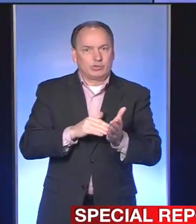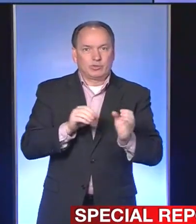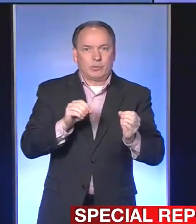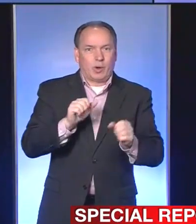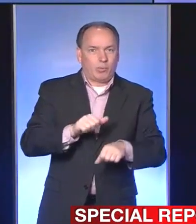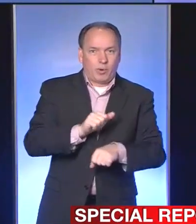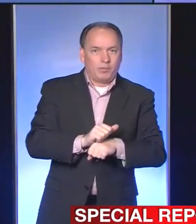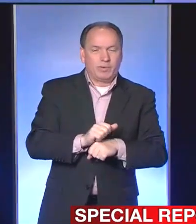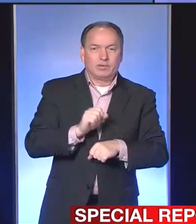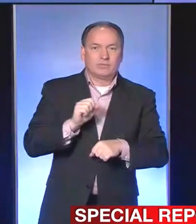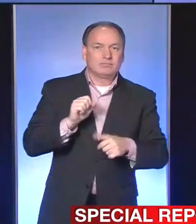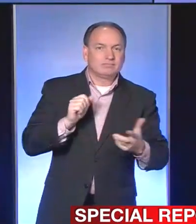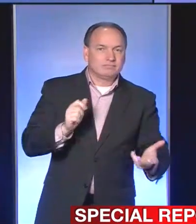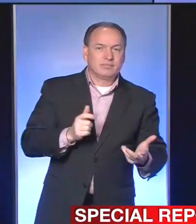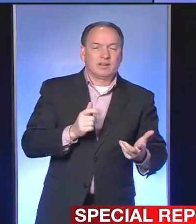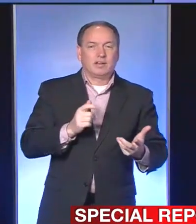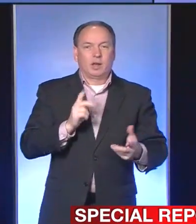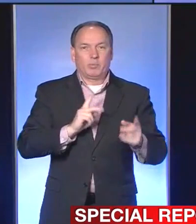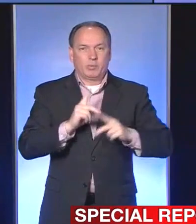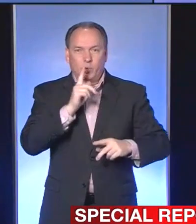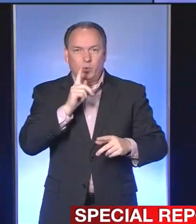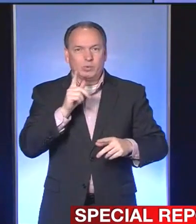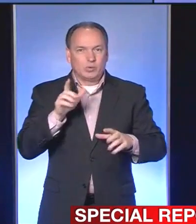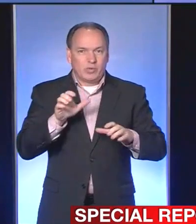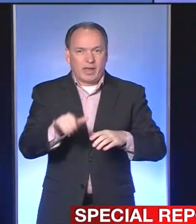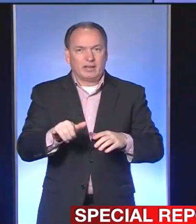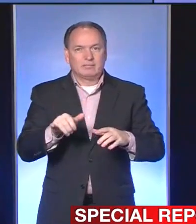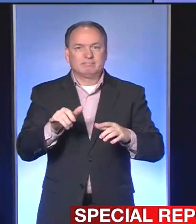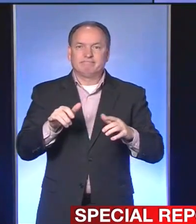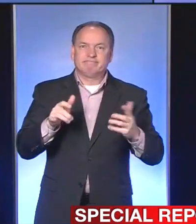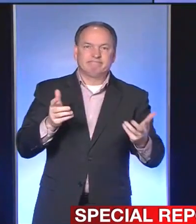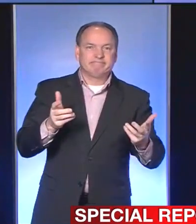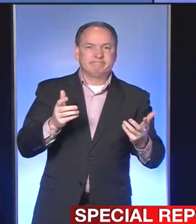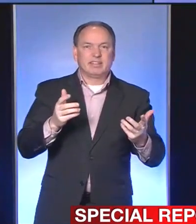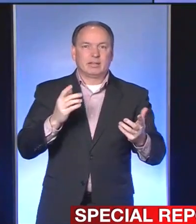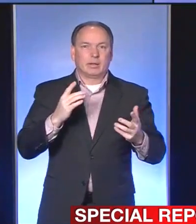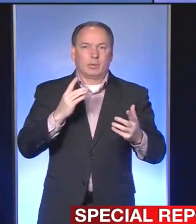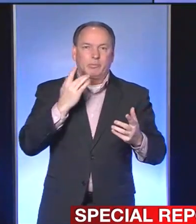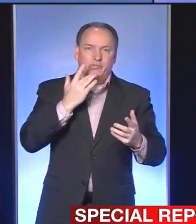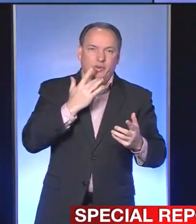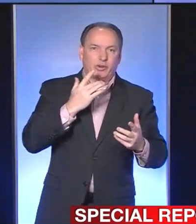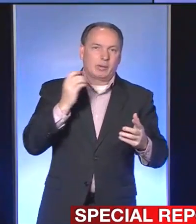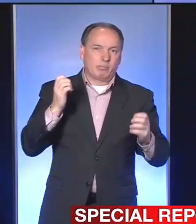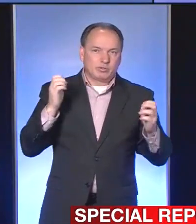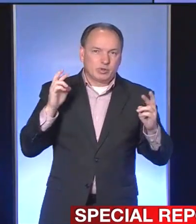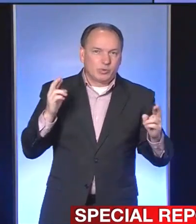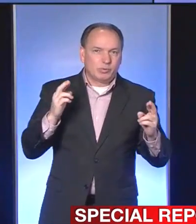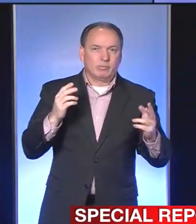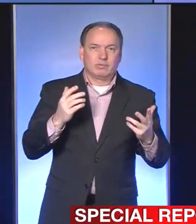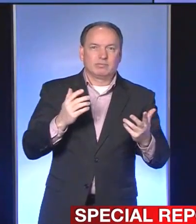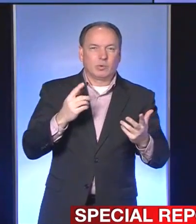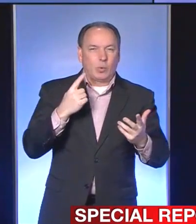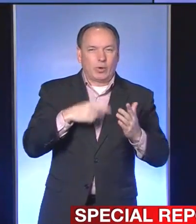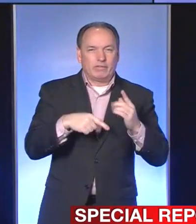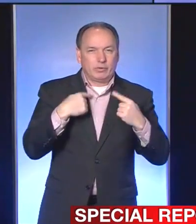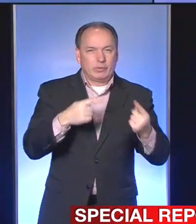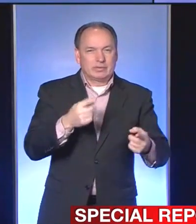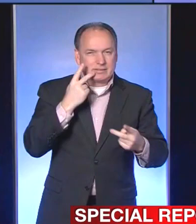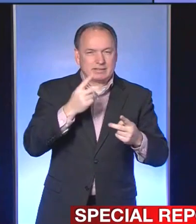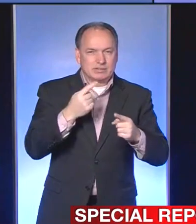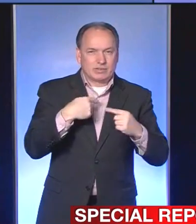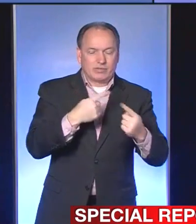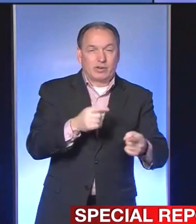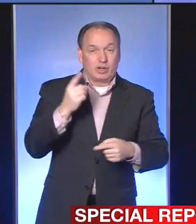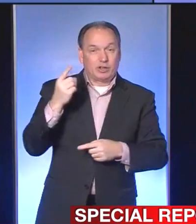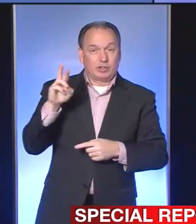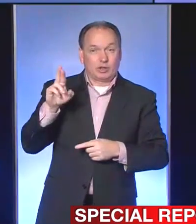people there hoping to get tested as opposed to going to primary care providers as protocol tends to suggest you should do. Dr.